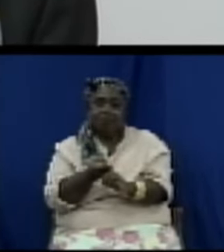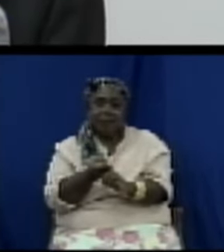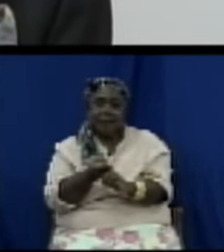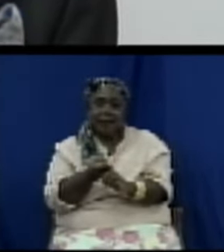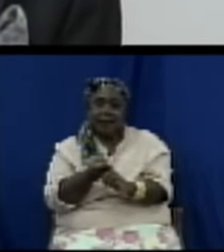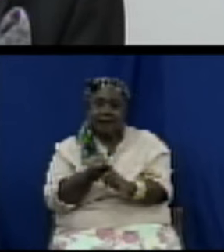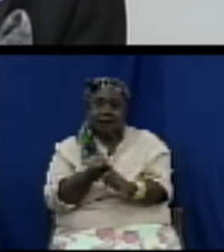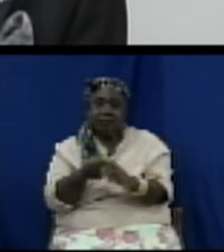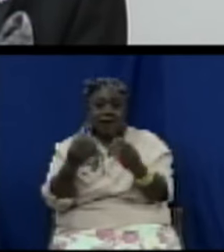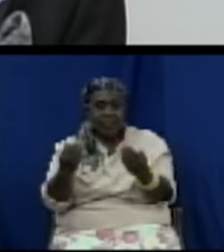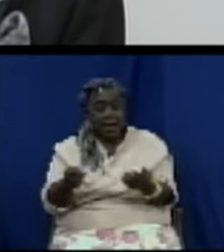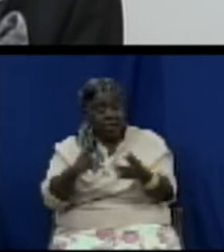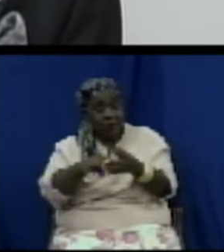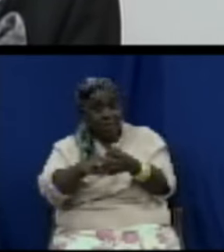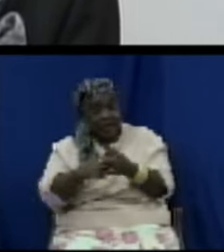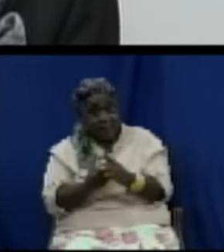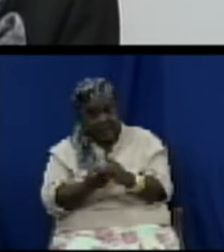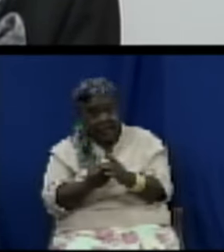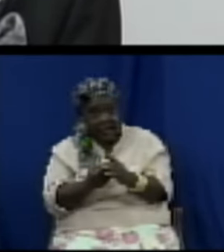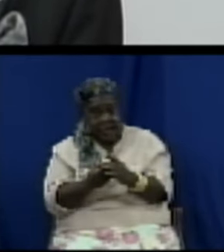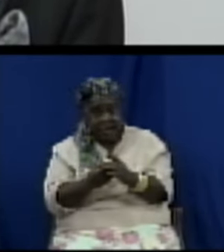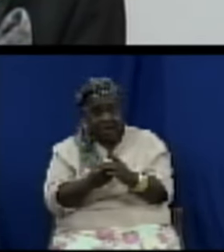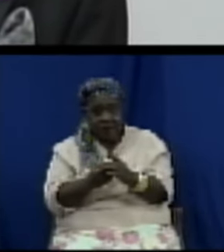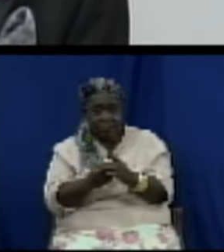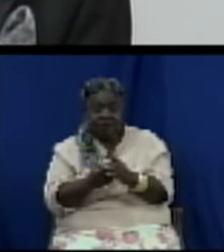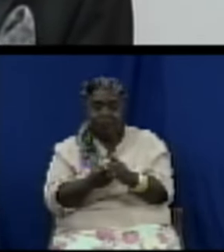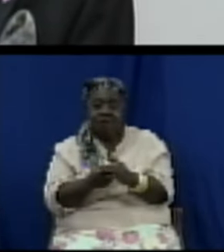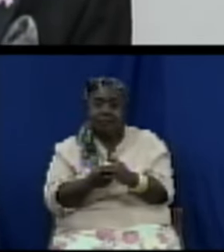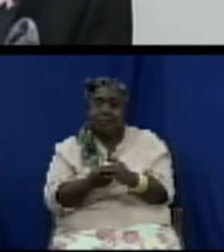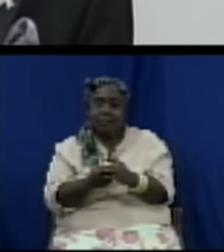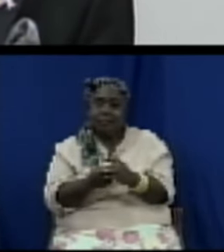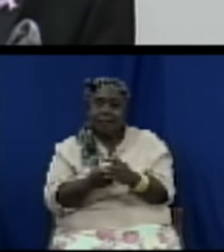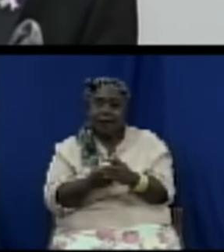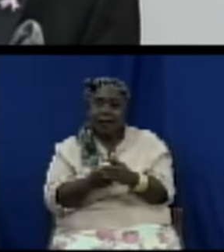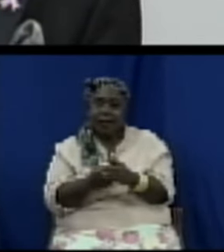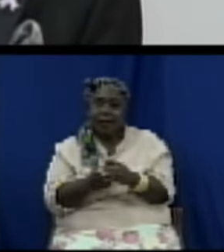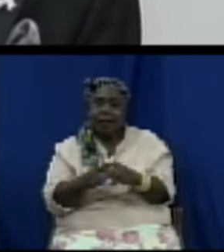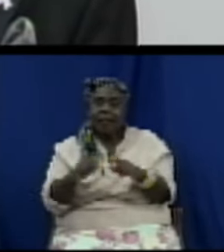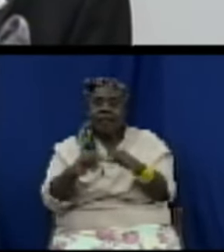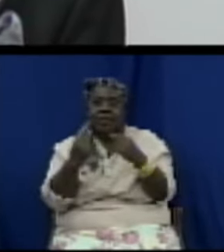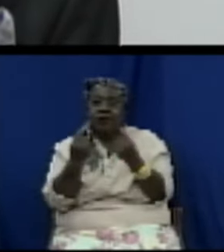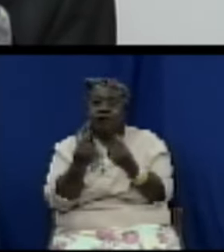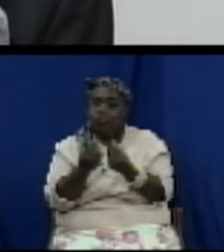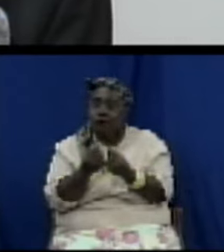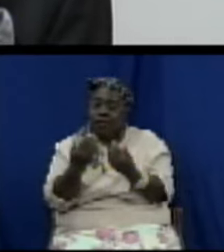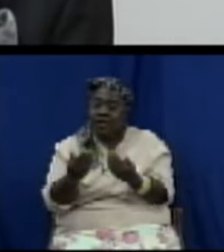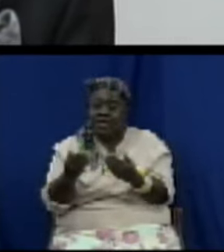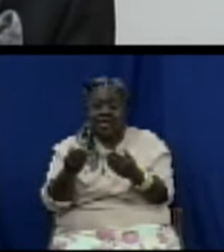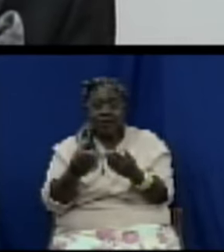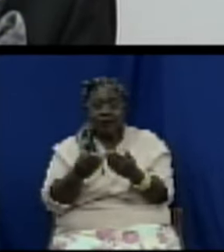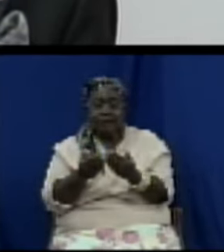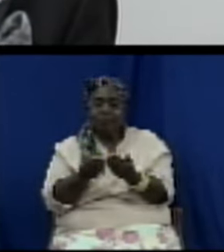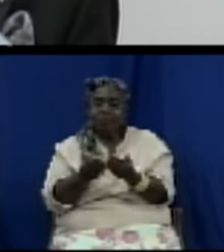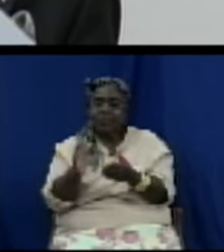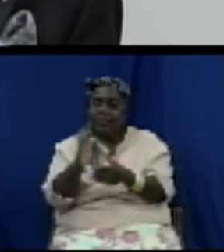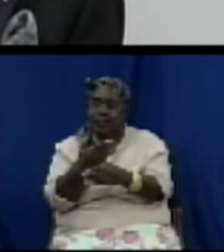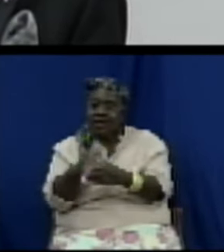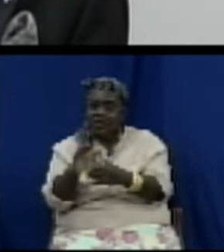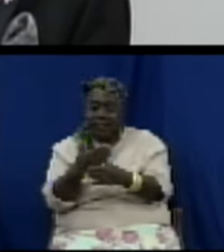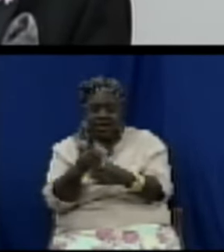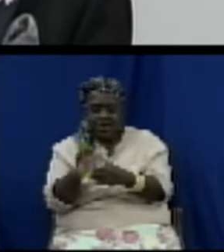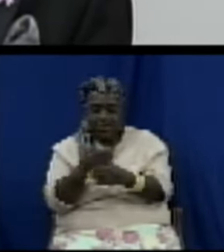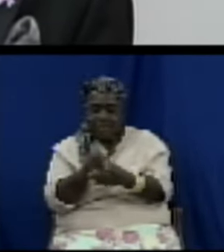has engaged in discussions with the ministry of education and its curriculum